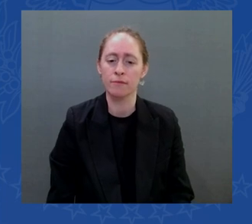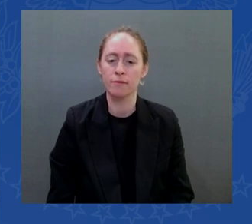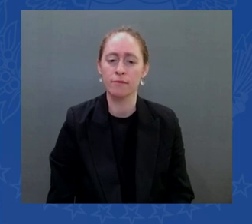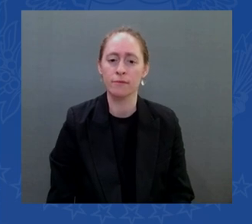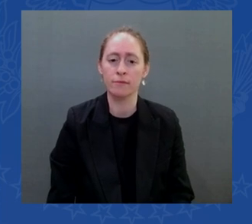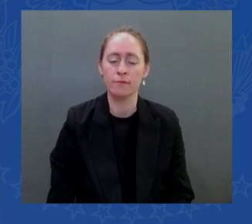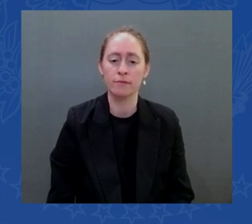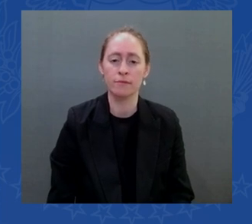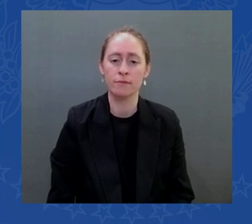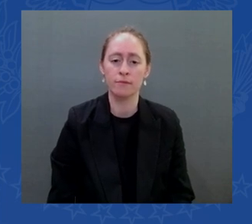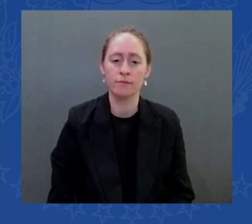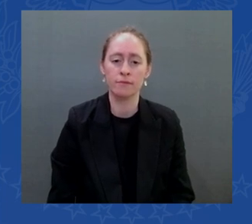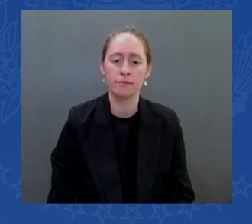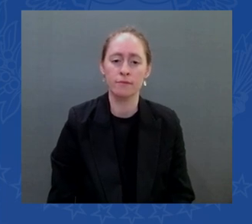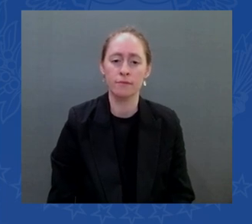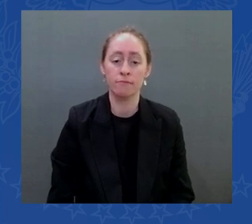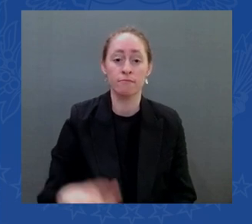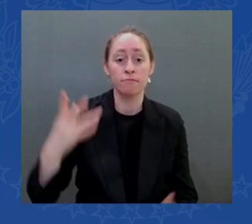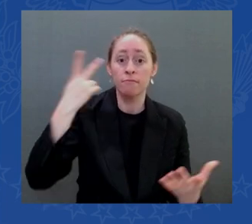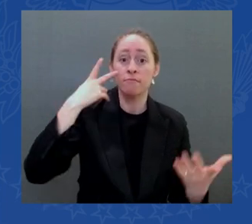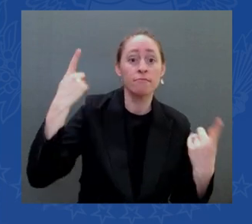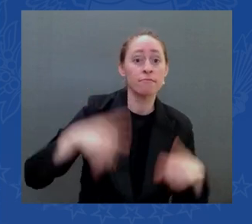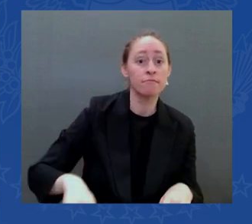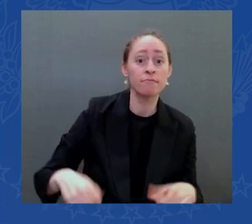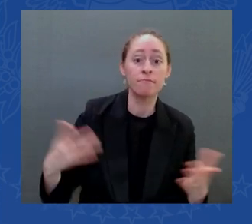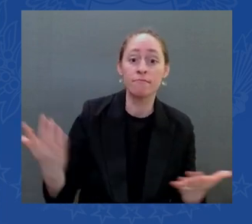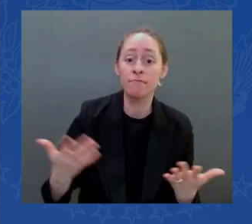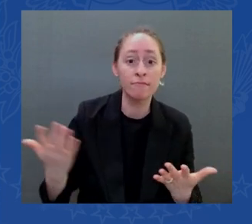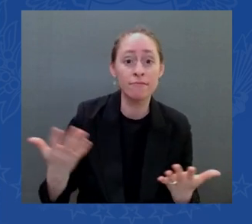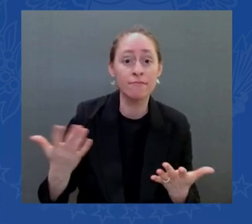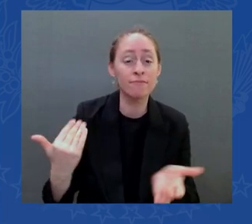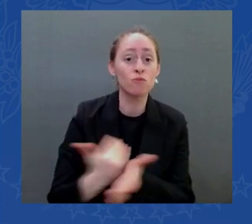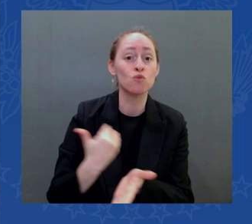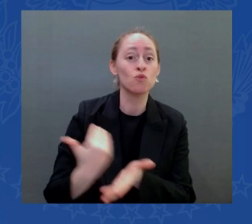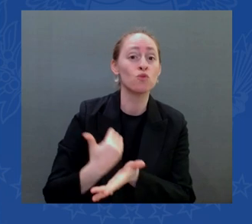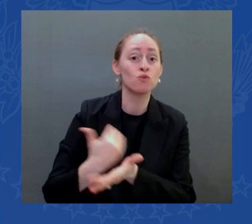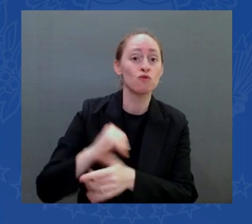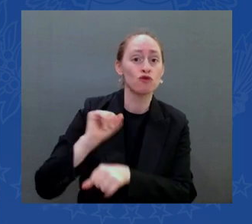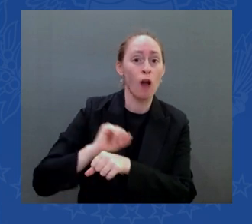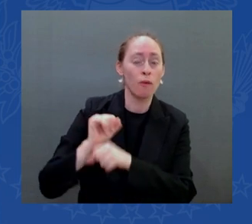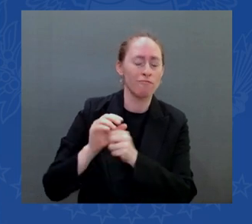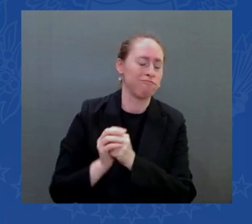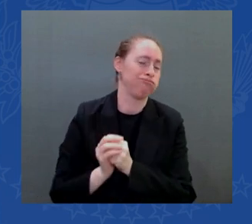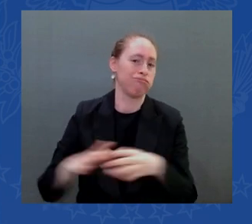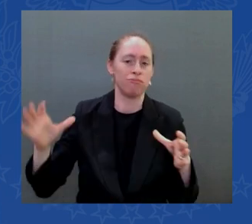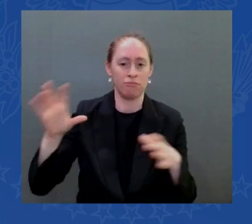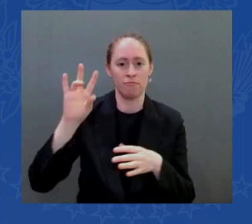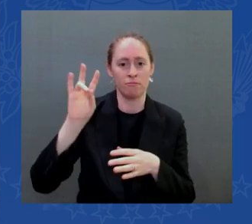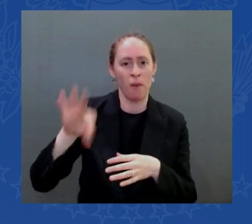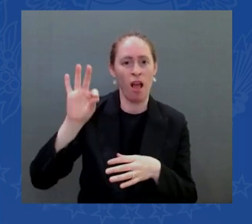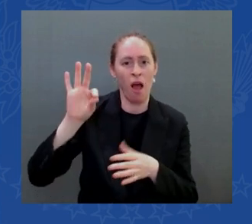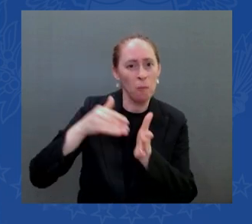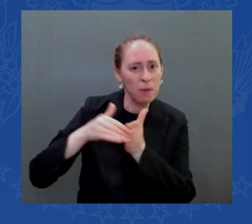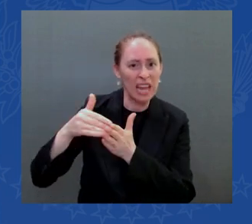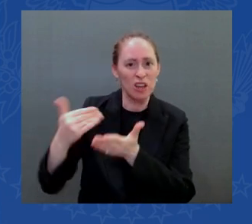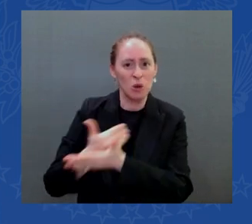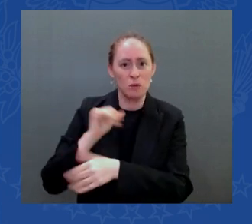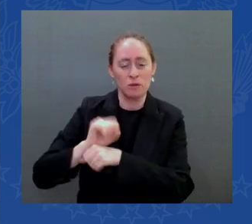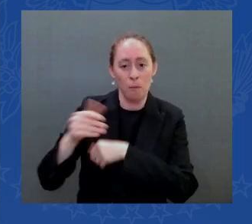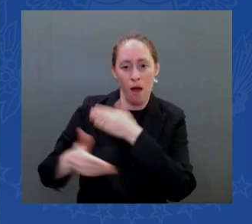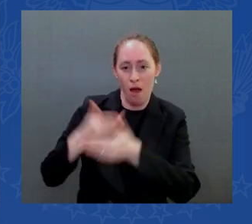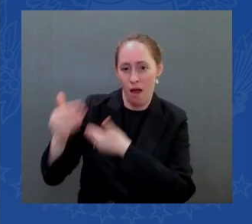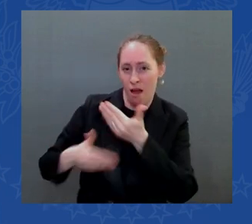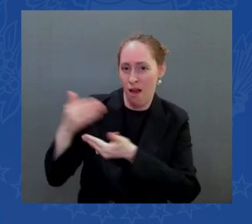more jobs created over the first 14 months of any president ever over 420 000